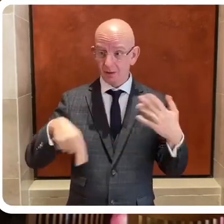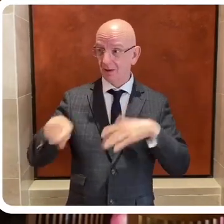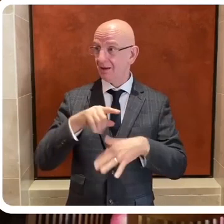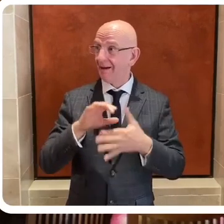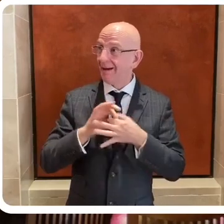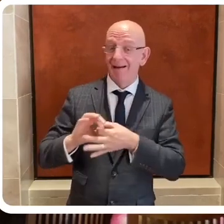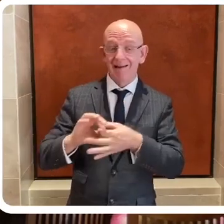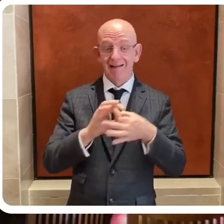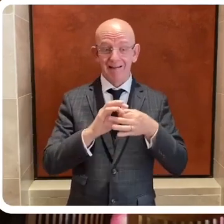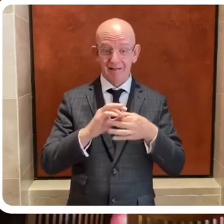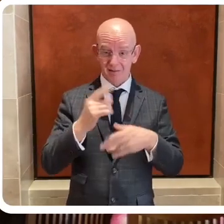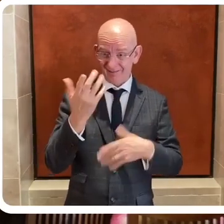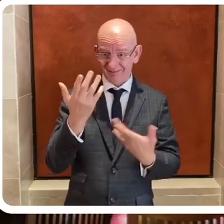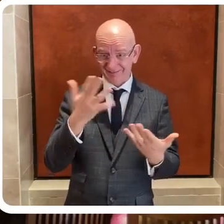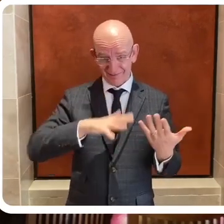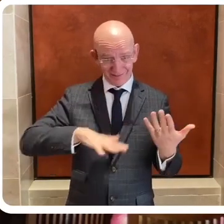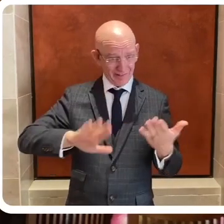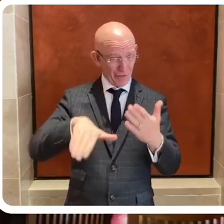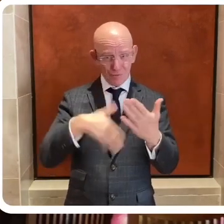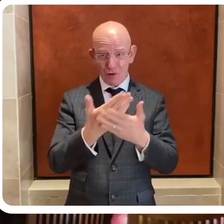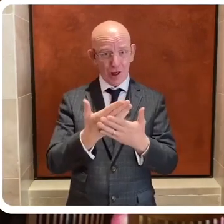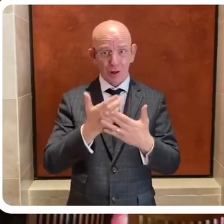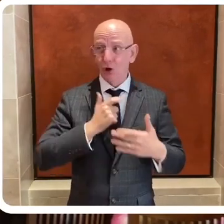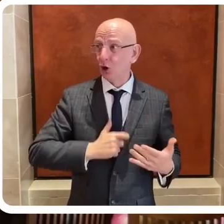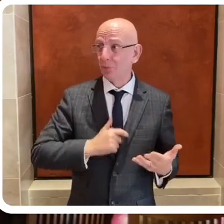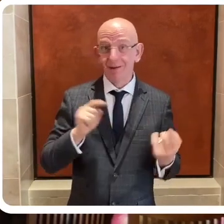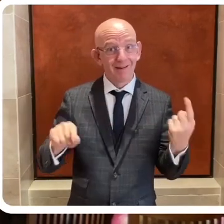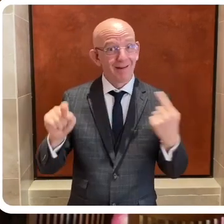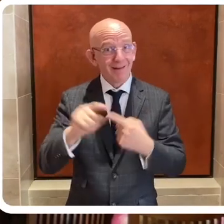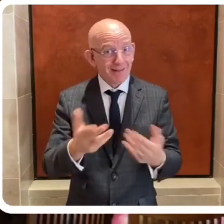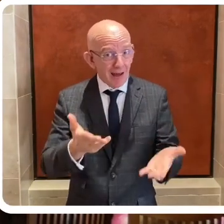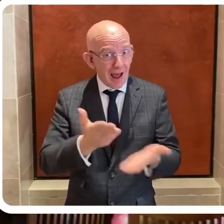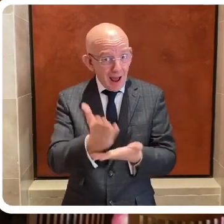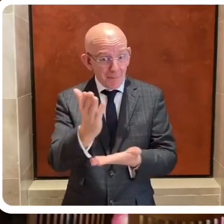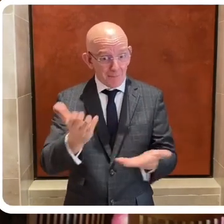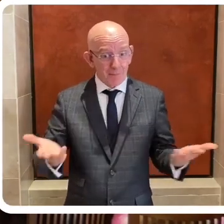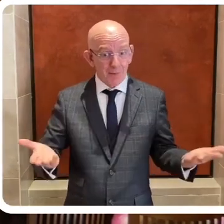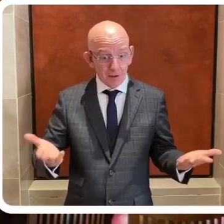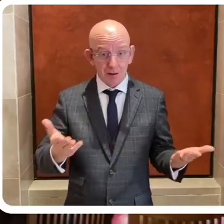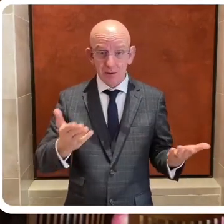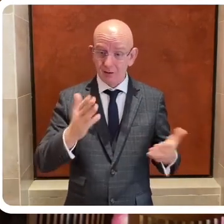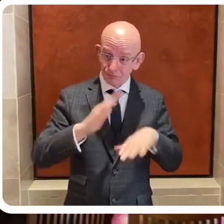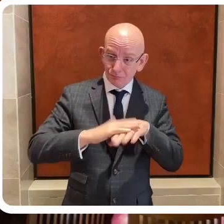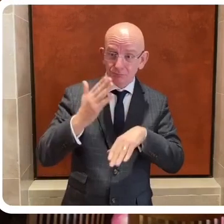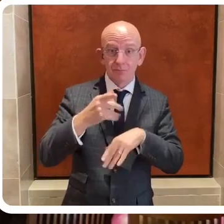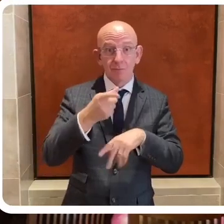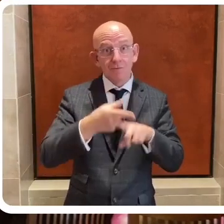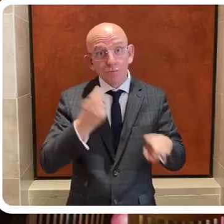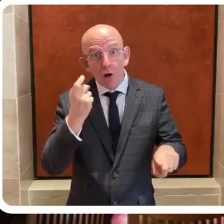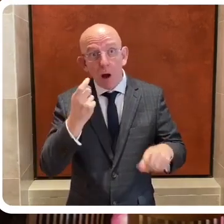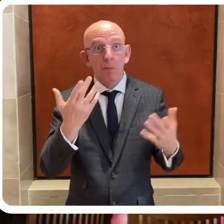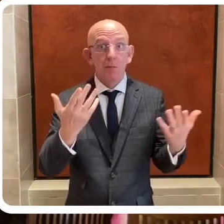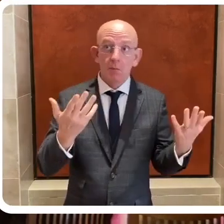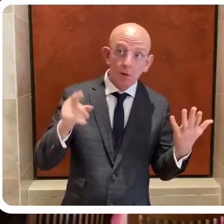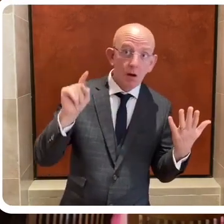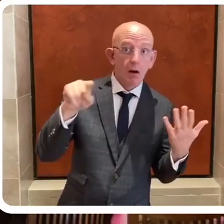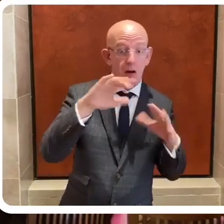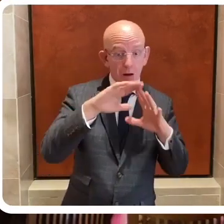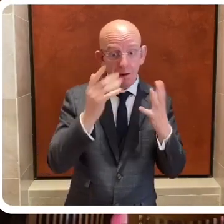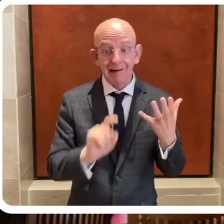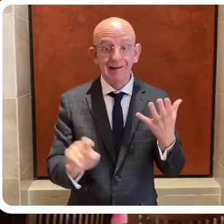wherever you're from and whatever you believe in, you are human first. So before we talk about human rights,